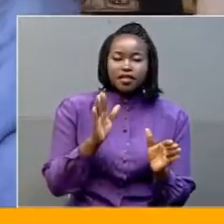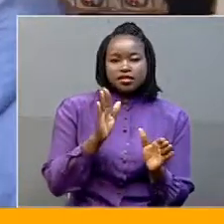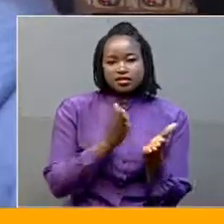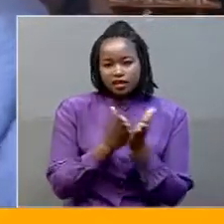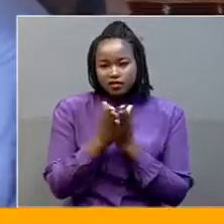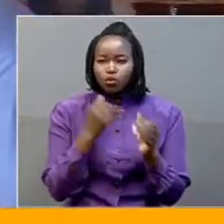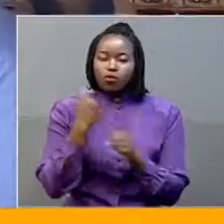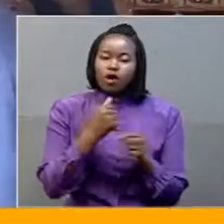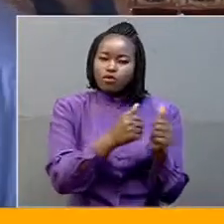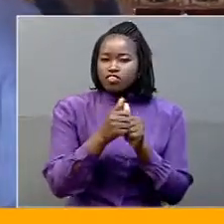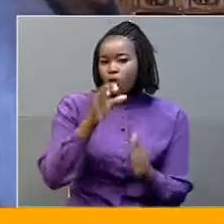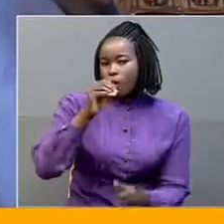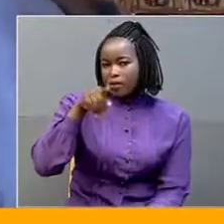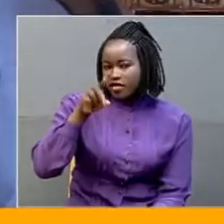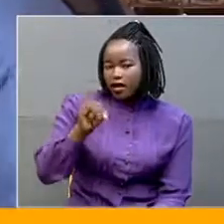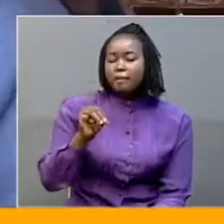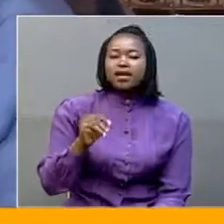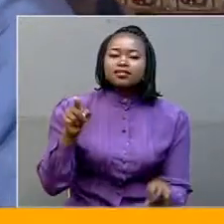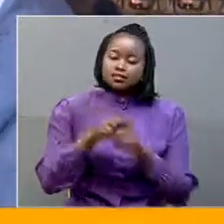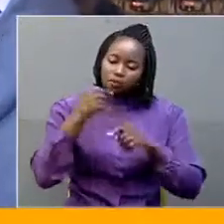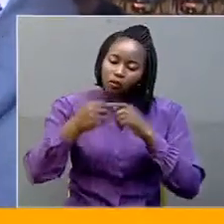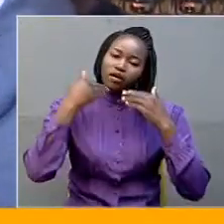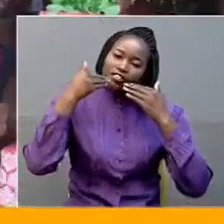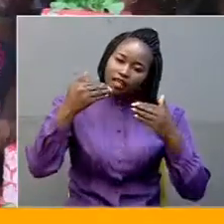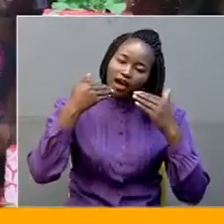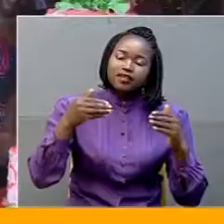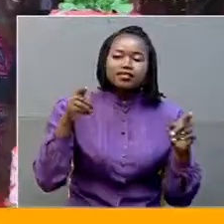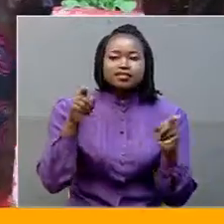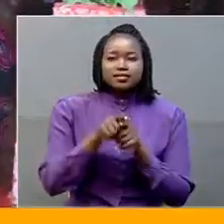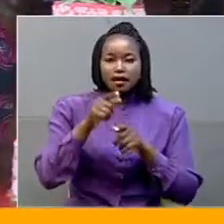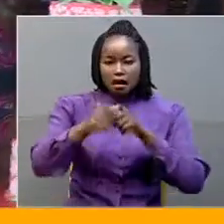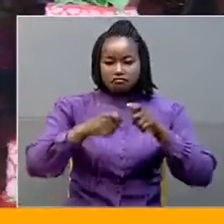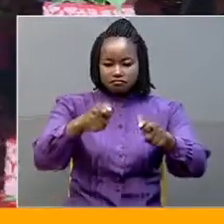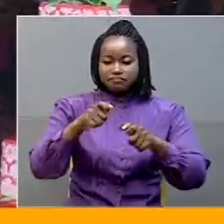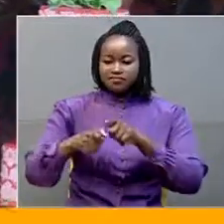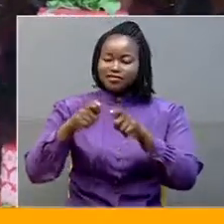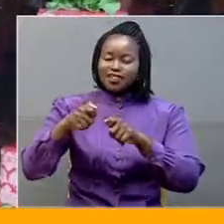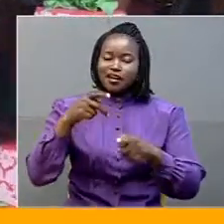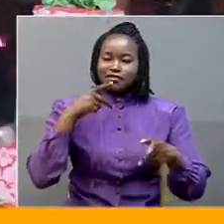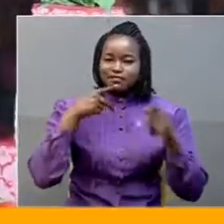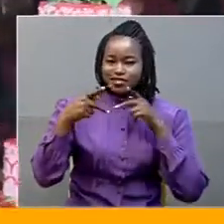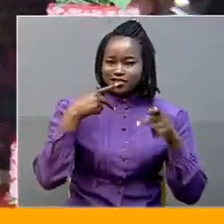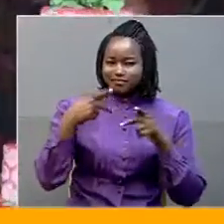Minister, were also recognized and awarded at the party. Thank you and thank